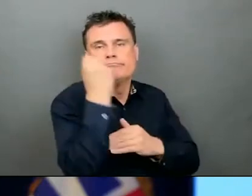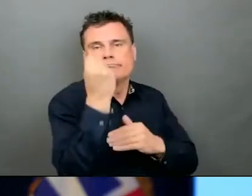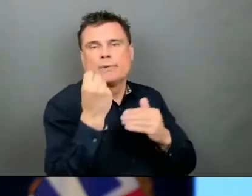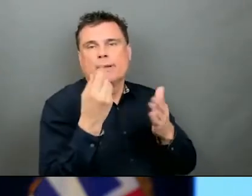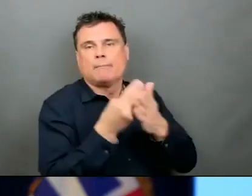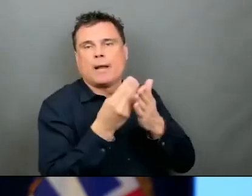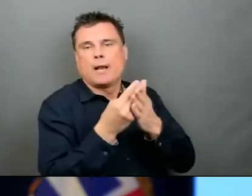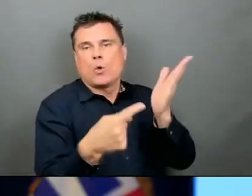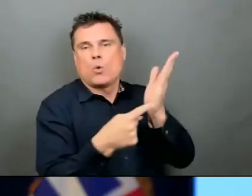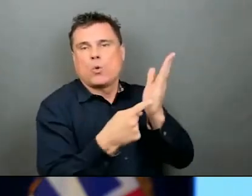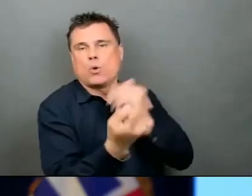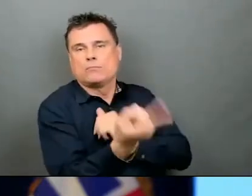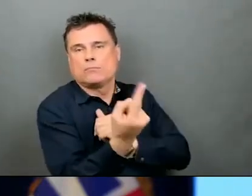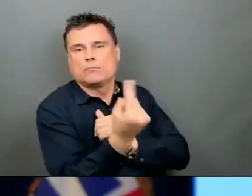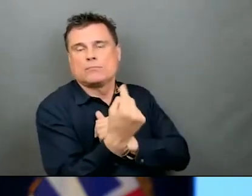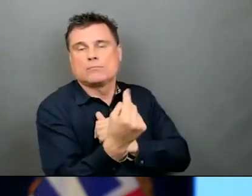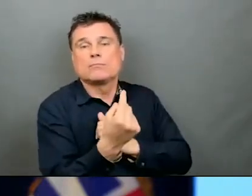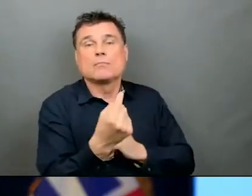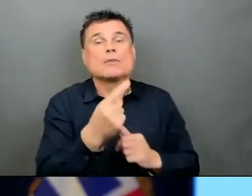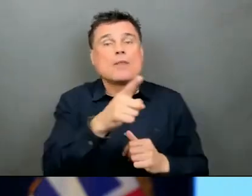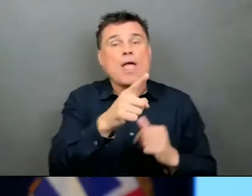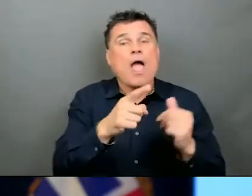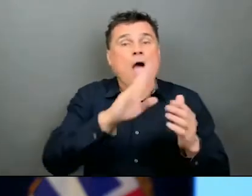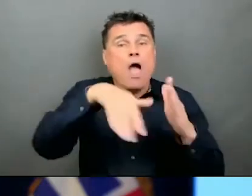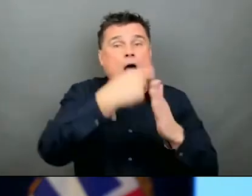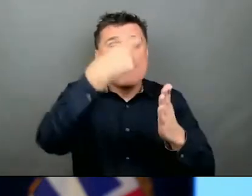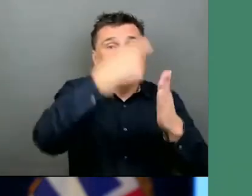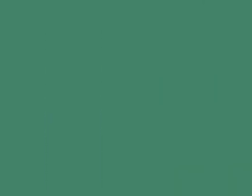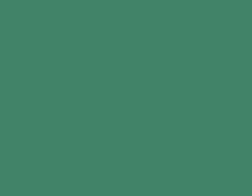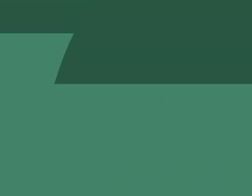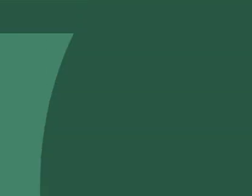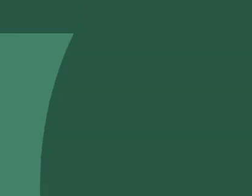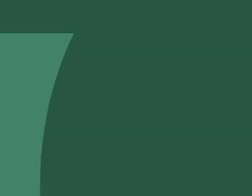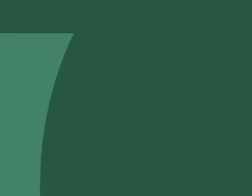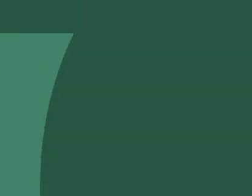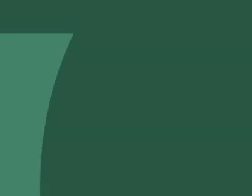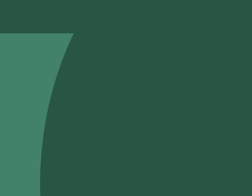are issued under COVID-19 will, in fact, be collected and paid.